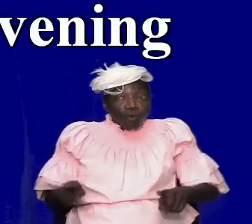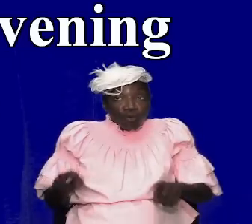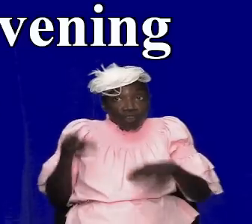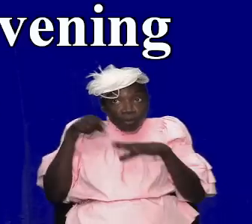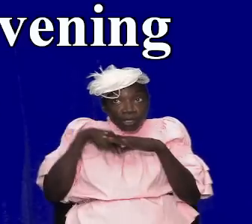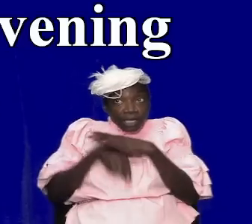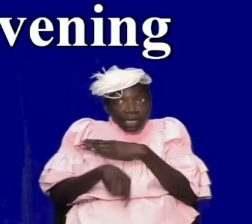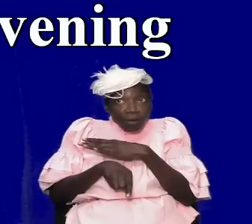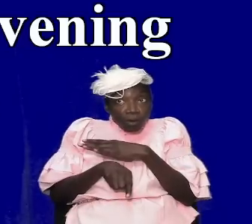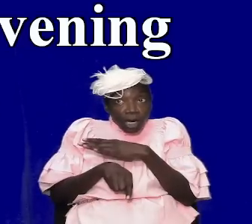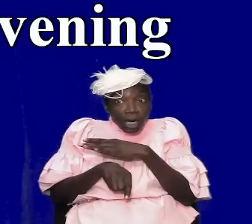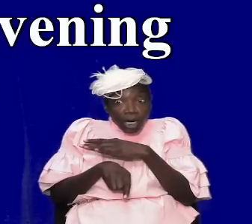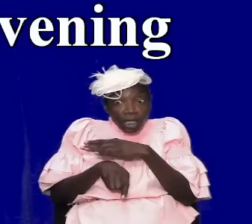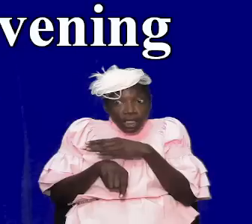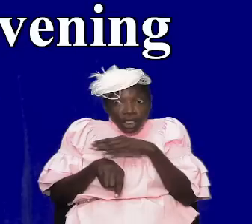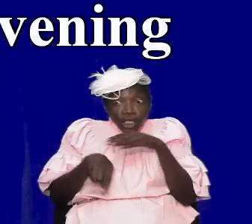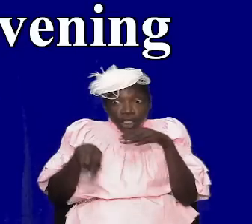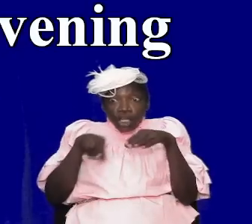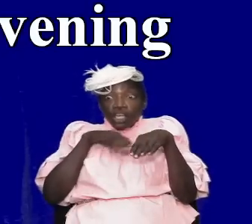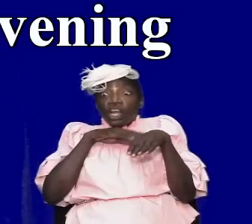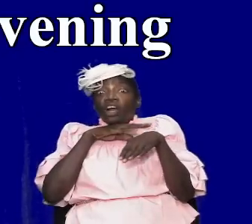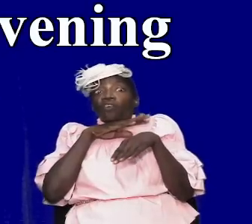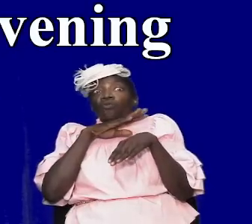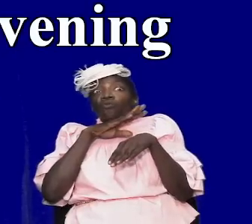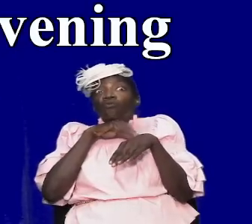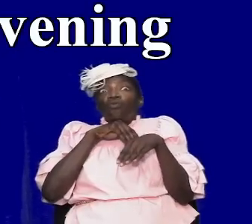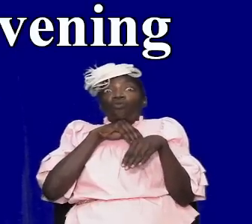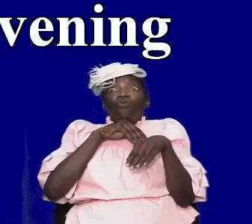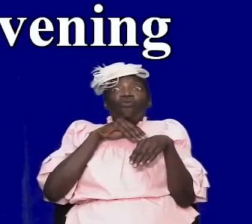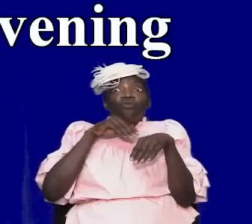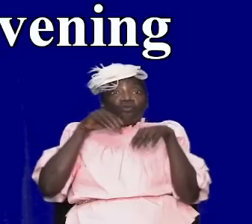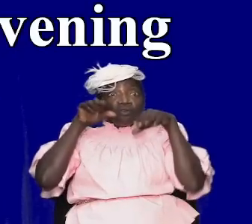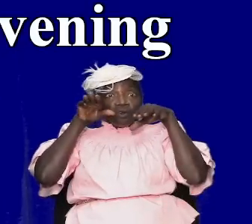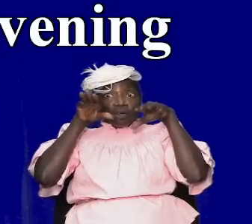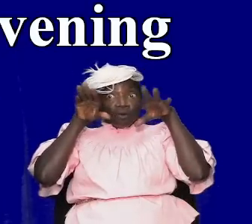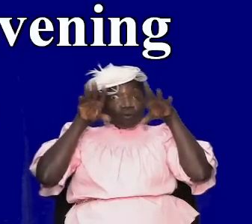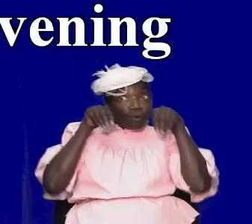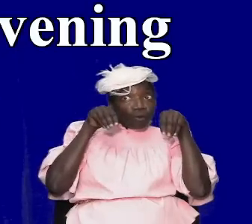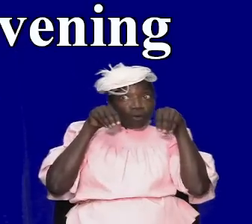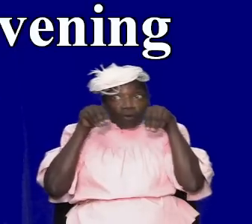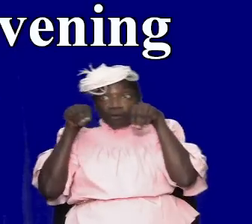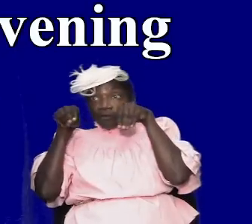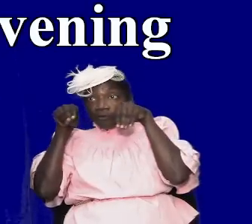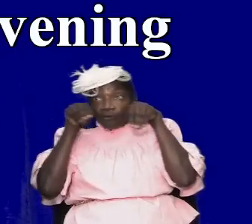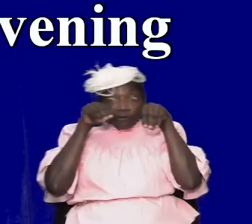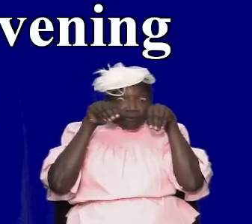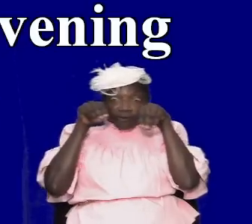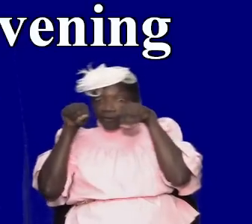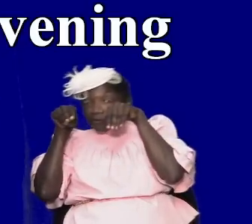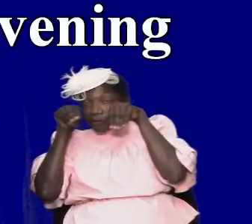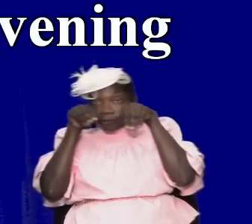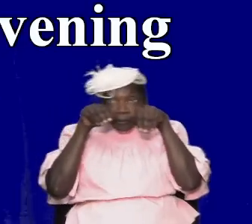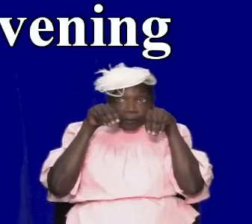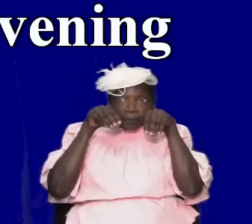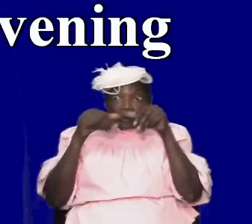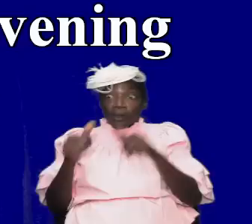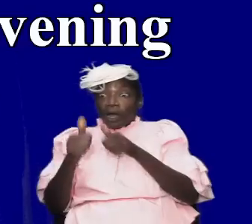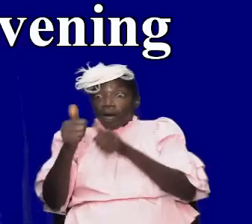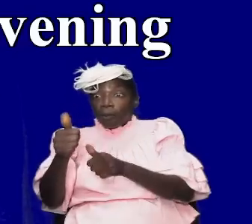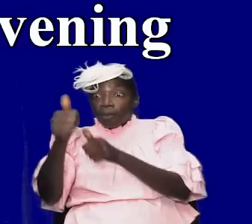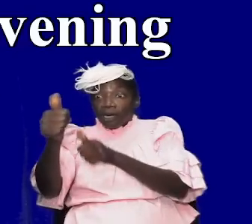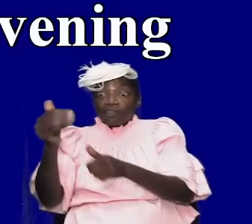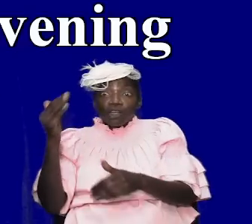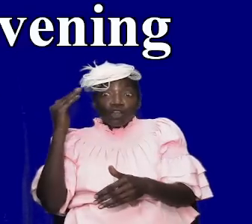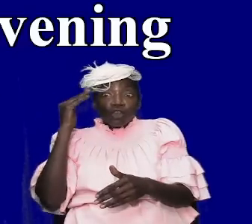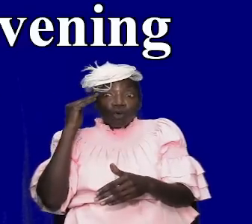ravening wolves brothers and sisters these are warnings the apostles knew what was going to happen